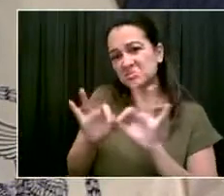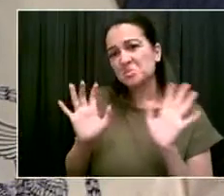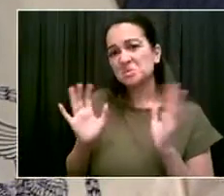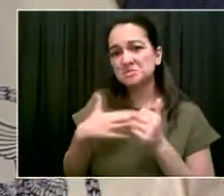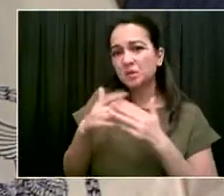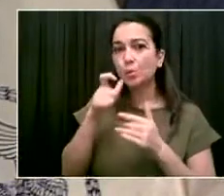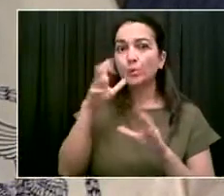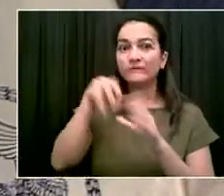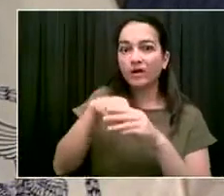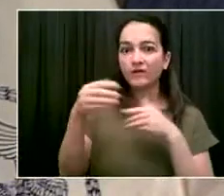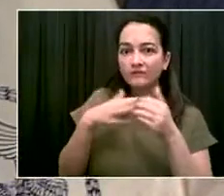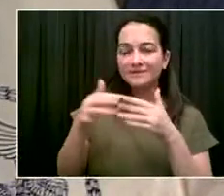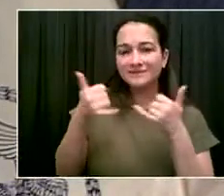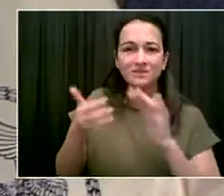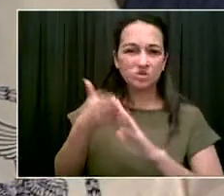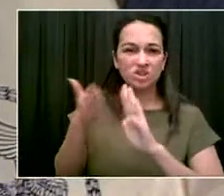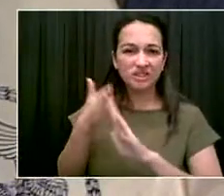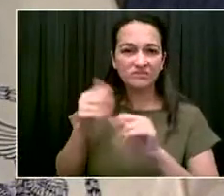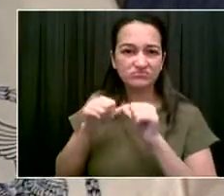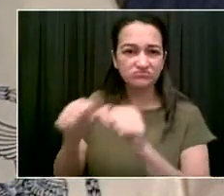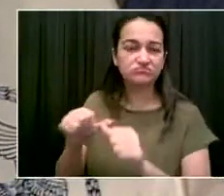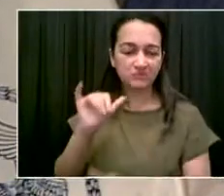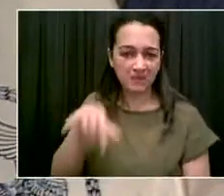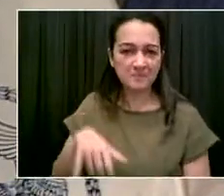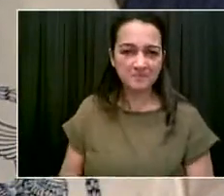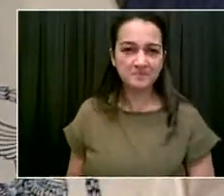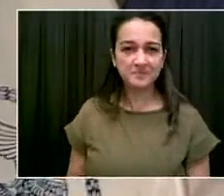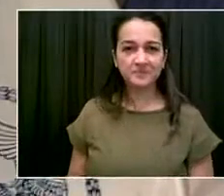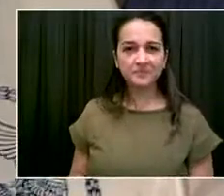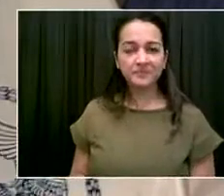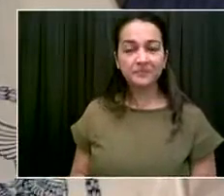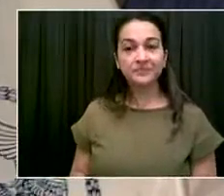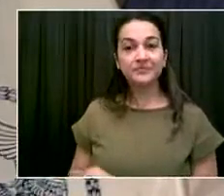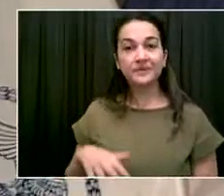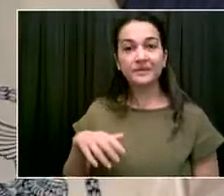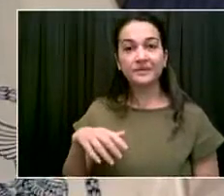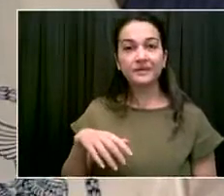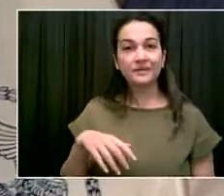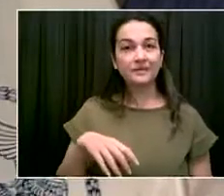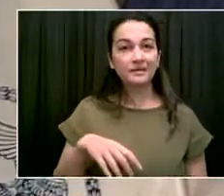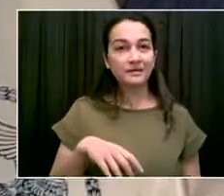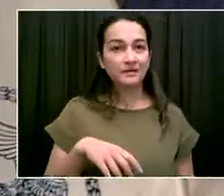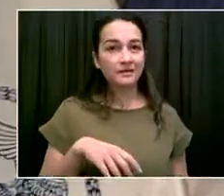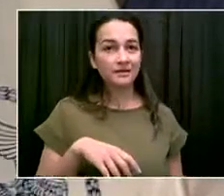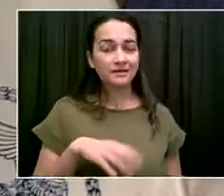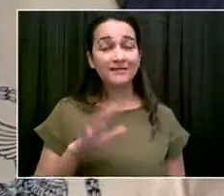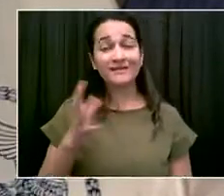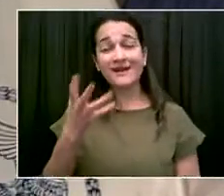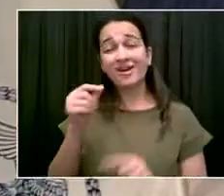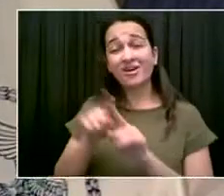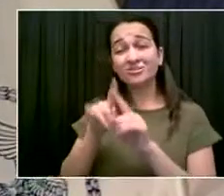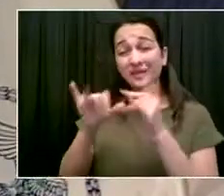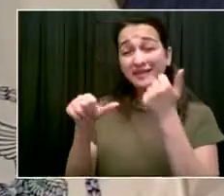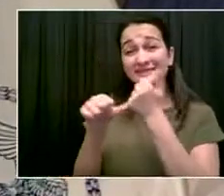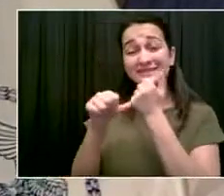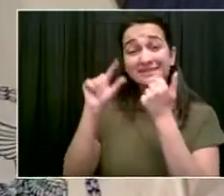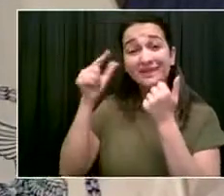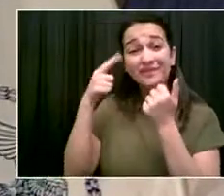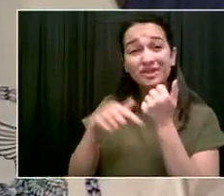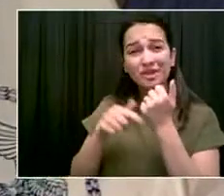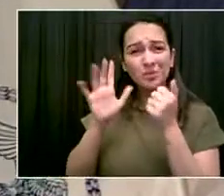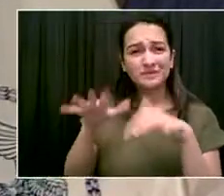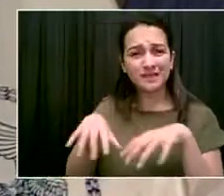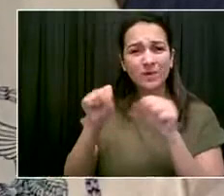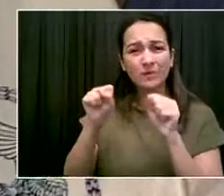most. At the same time, the lieutenant governor will be taking over in just a few days and we'll have to run the entire